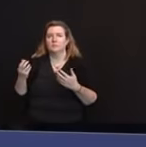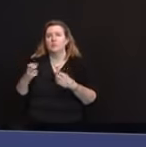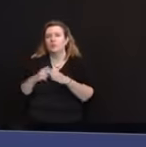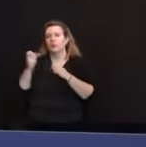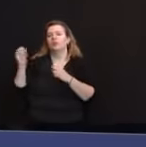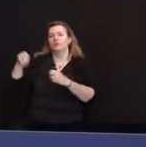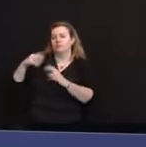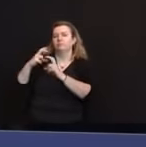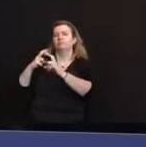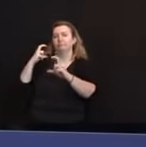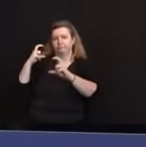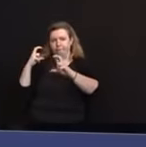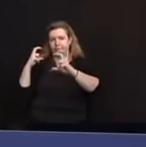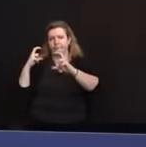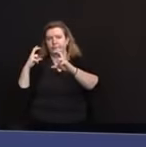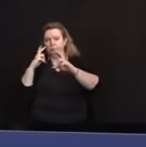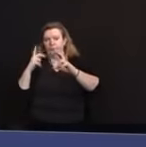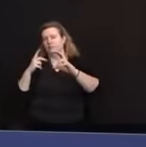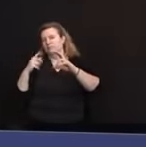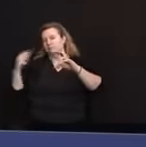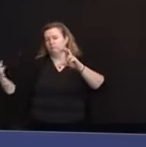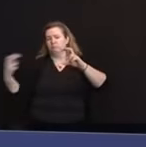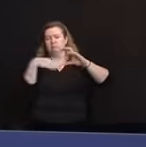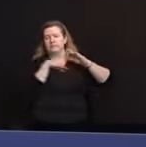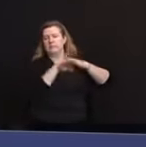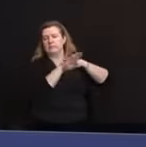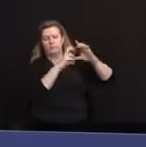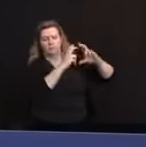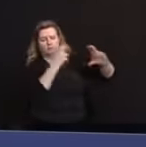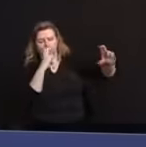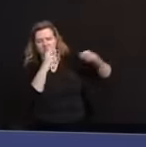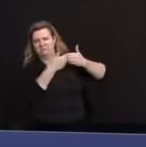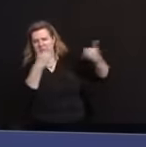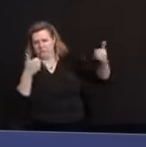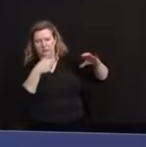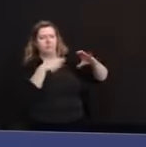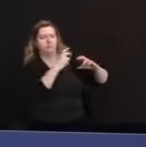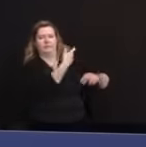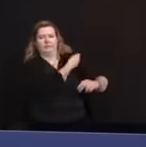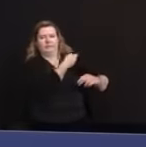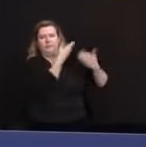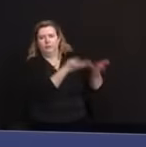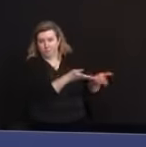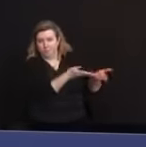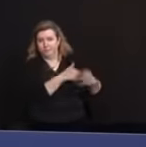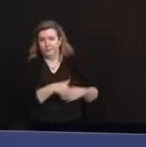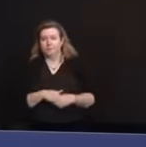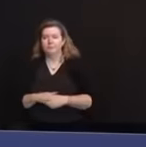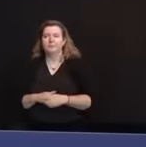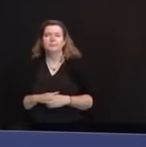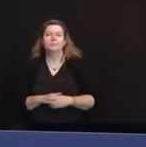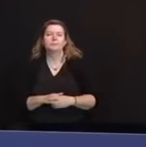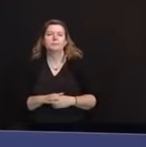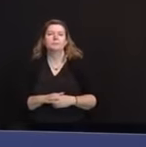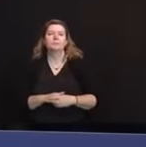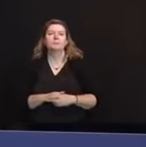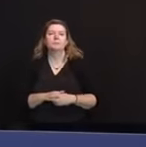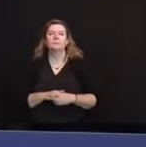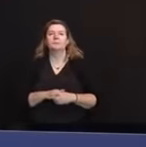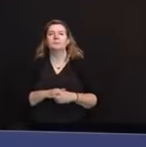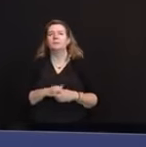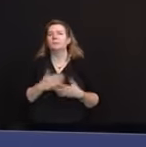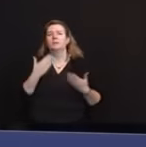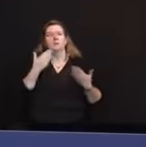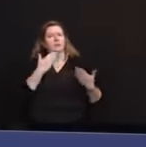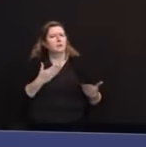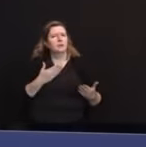through the home health agencies and their industry associations. The department thanks the Home Care and Hospice Association of